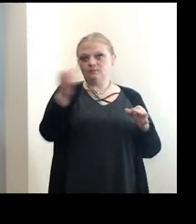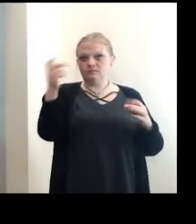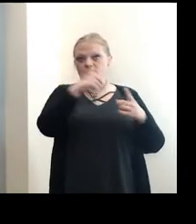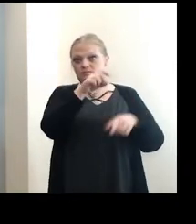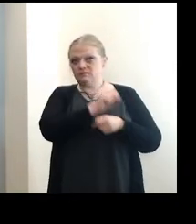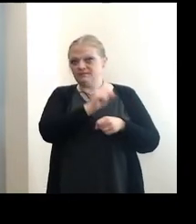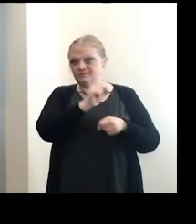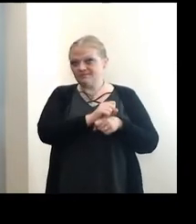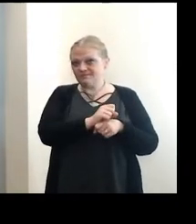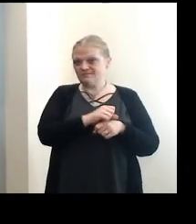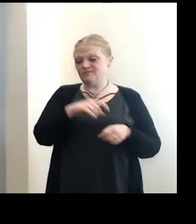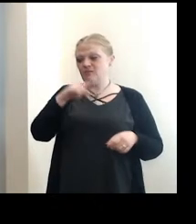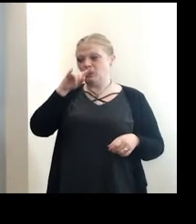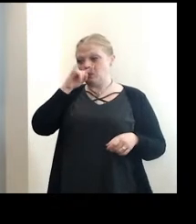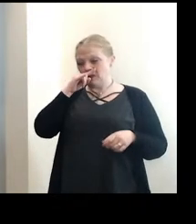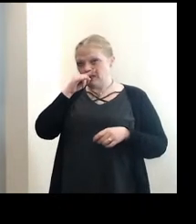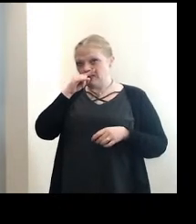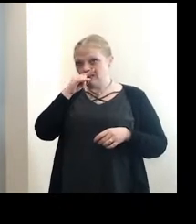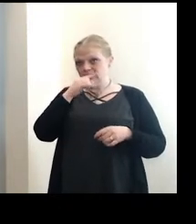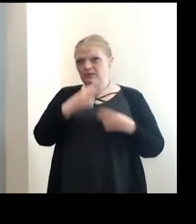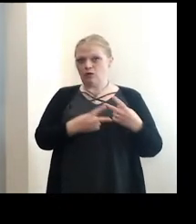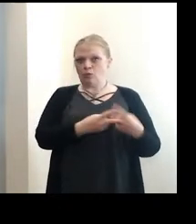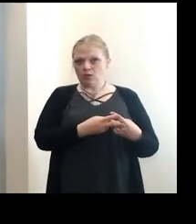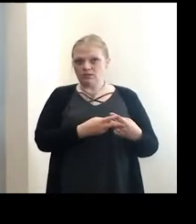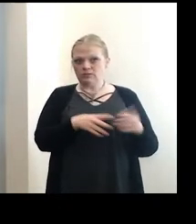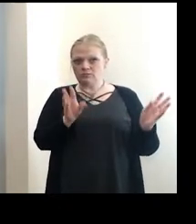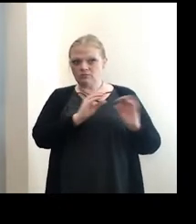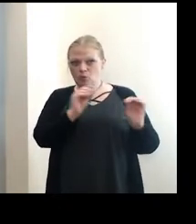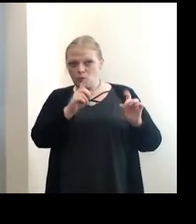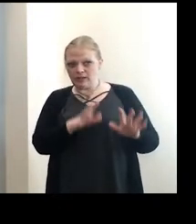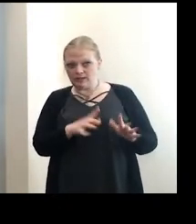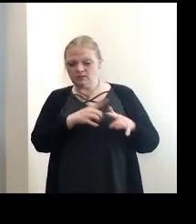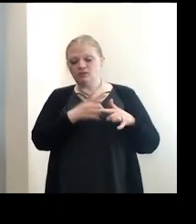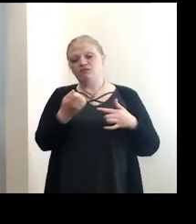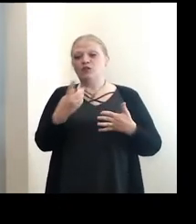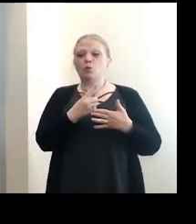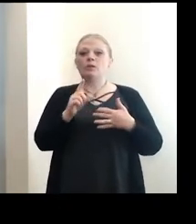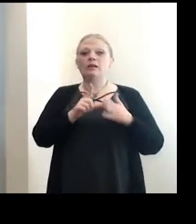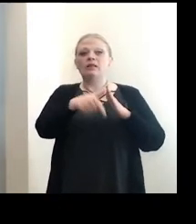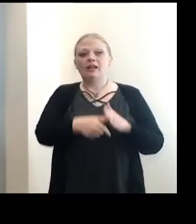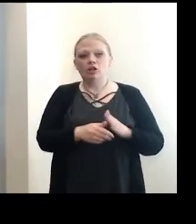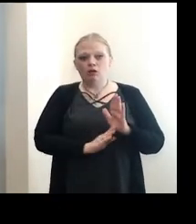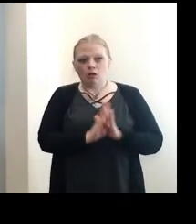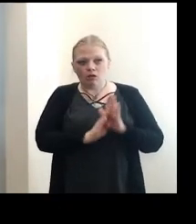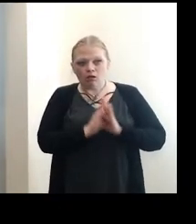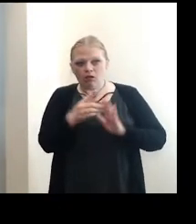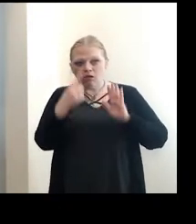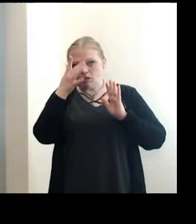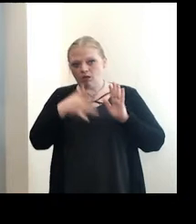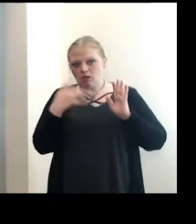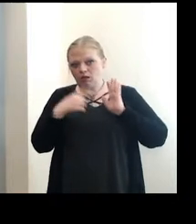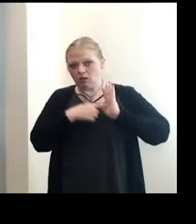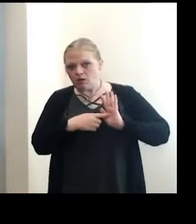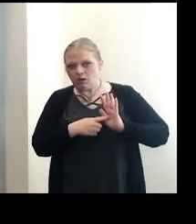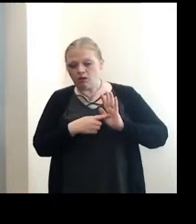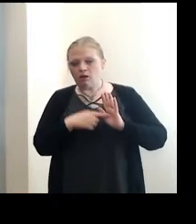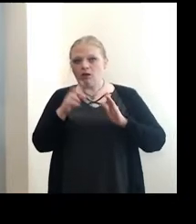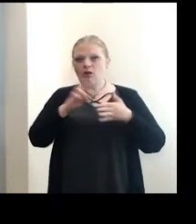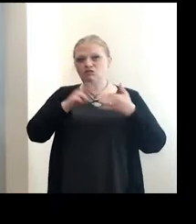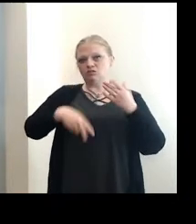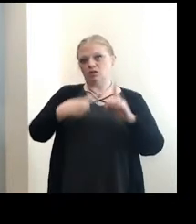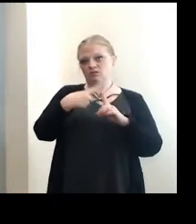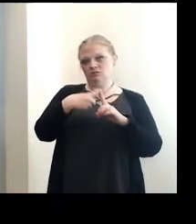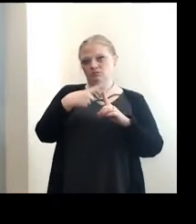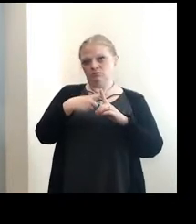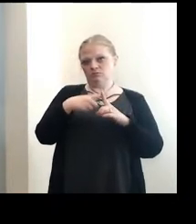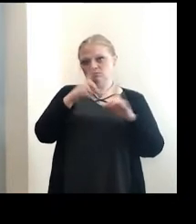is, you know, kids have quarantine, they don't get a test and a couple of weeks later they develop symptoms and their test is positive for COVID